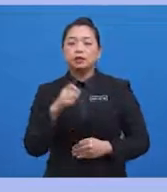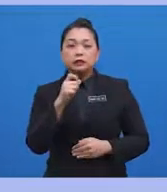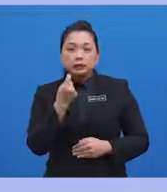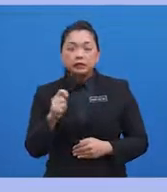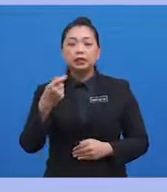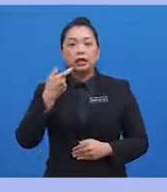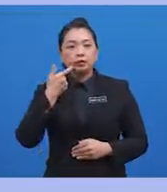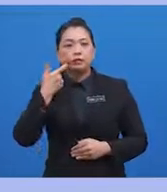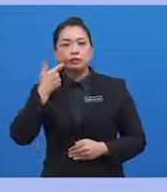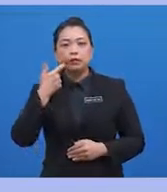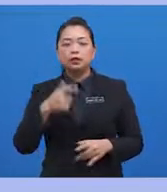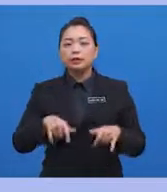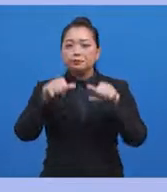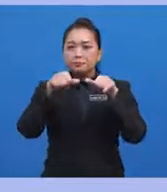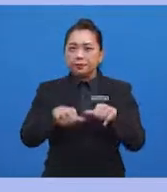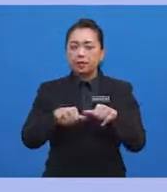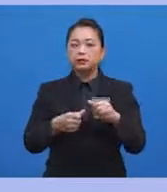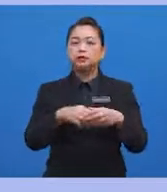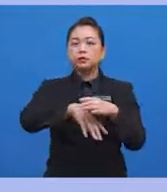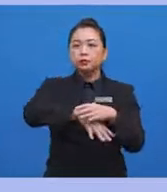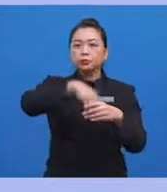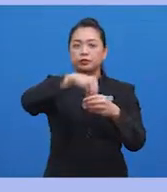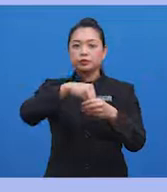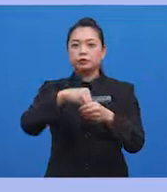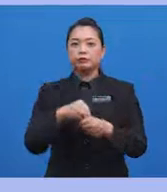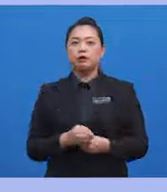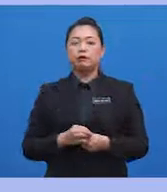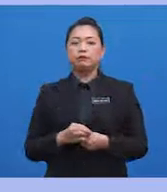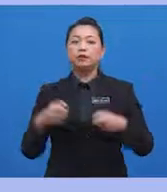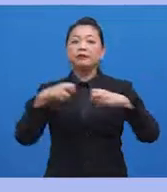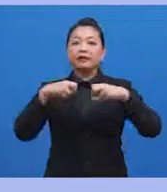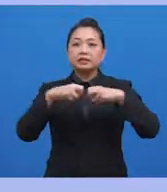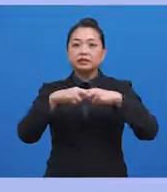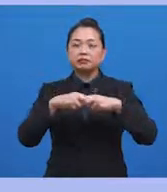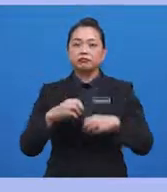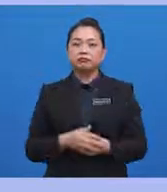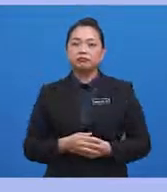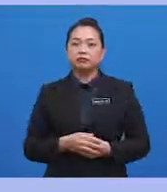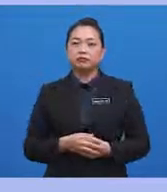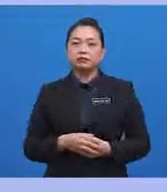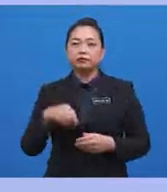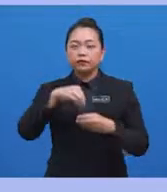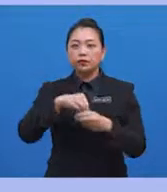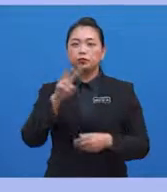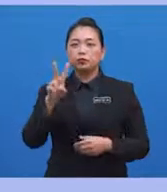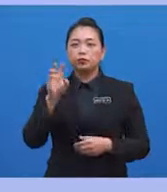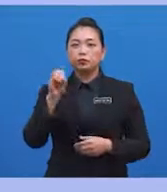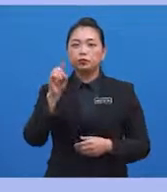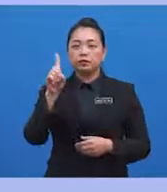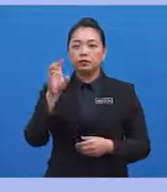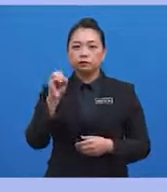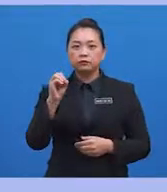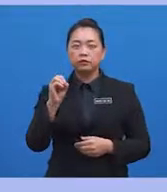remains the root of the crisis with no meaningful end in sight. Even in 2010, well before the opioid